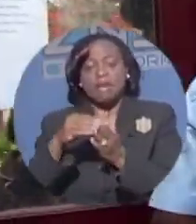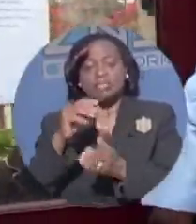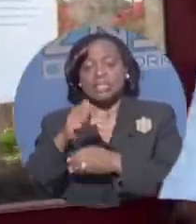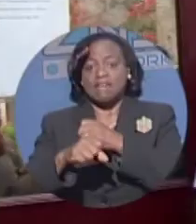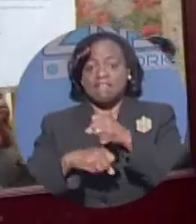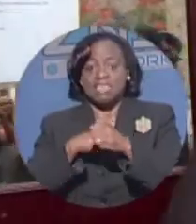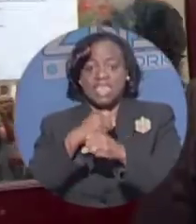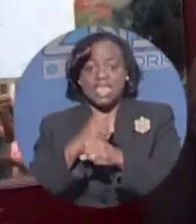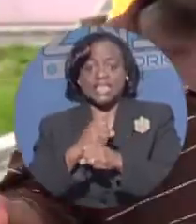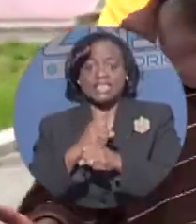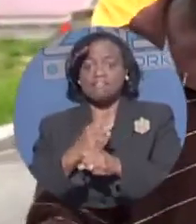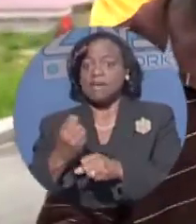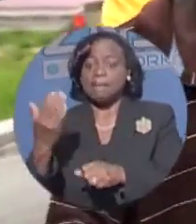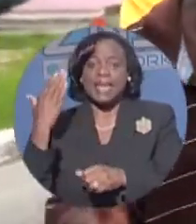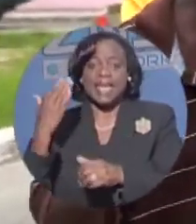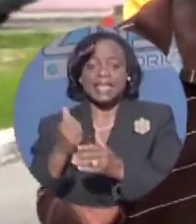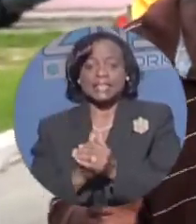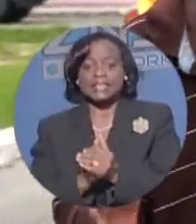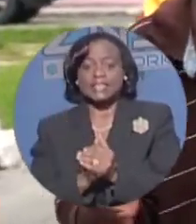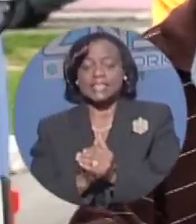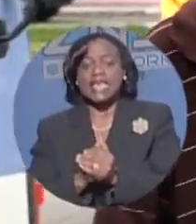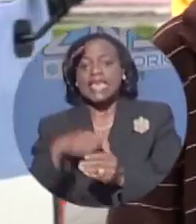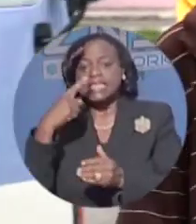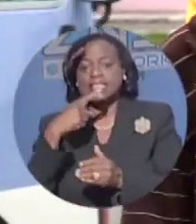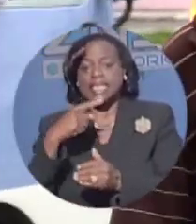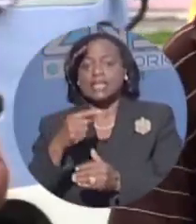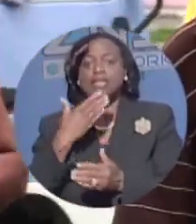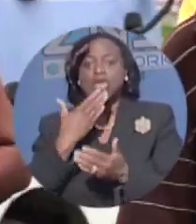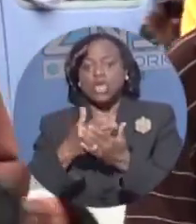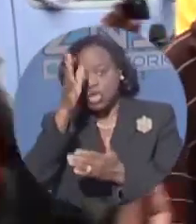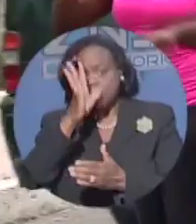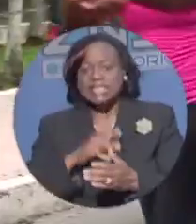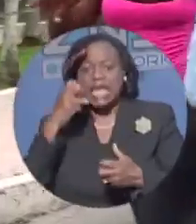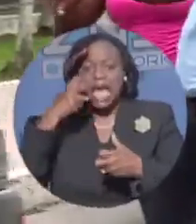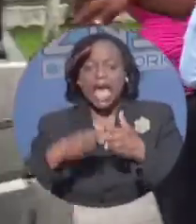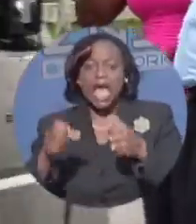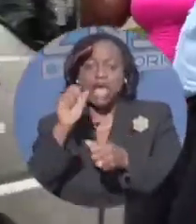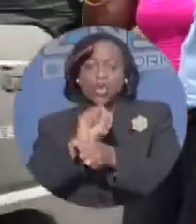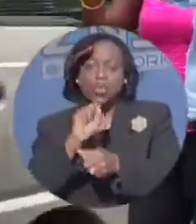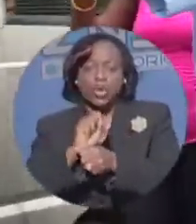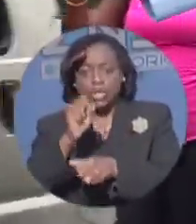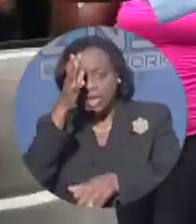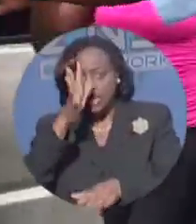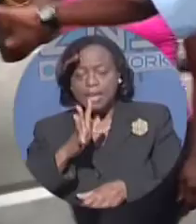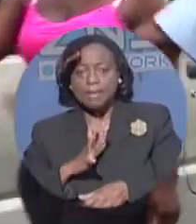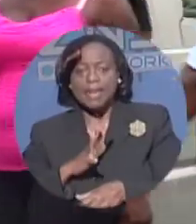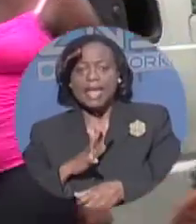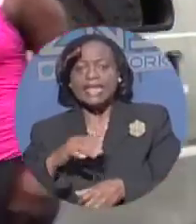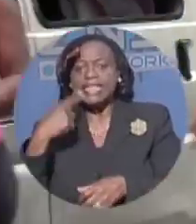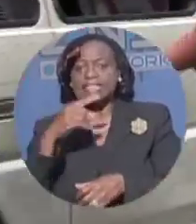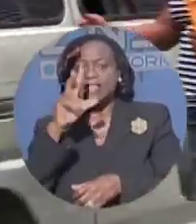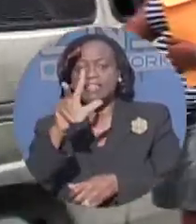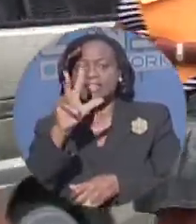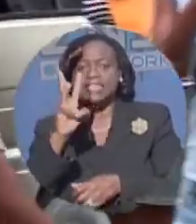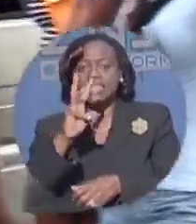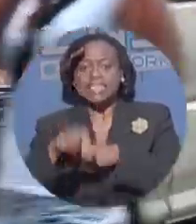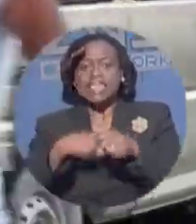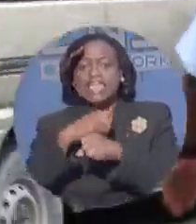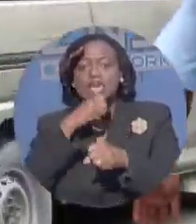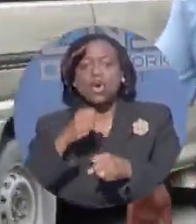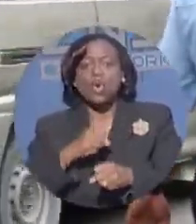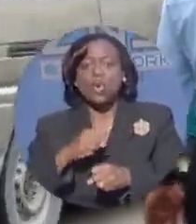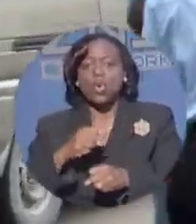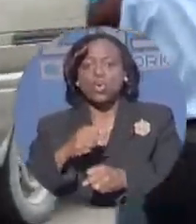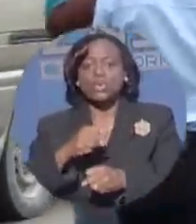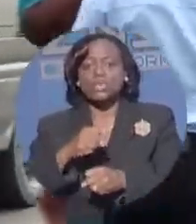can be held against him has passed. He also stated that Goodman is a hard-working, reformed individual, noting that the 36-year-old has received threats from prison